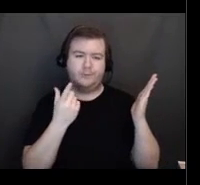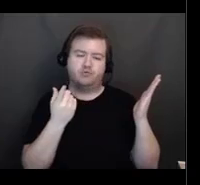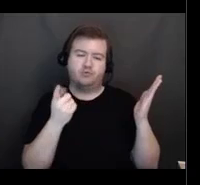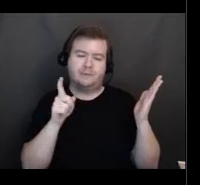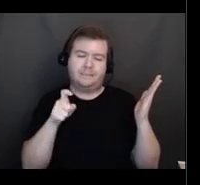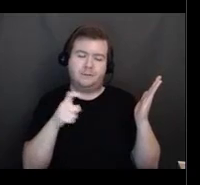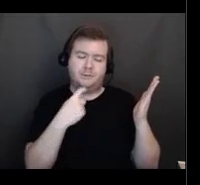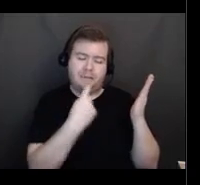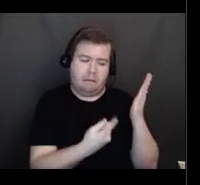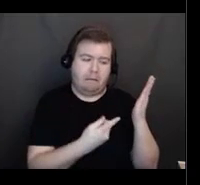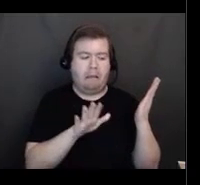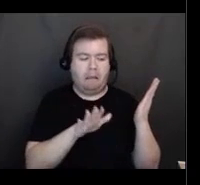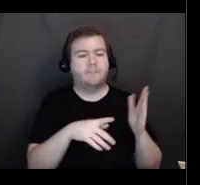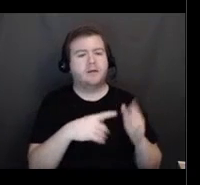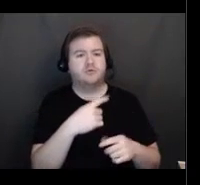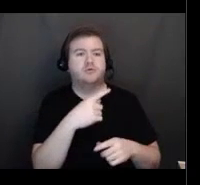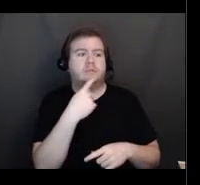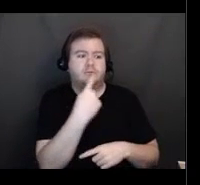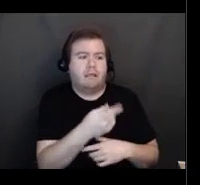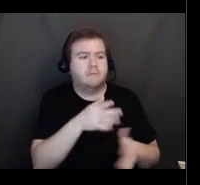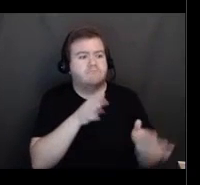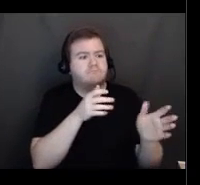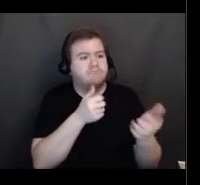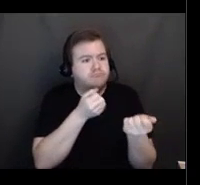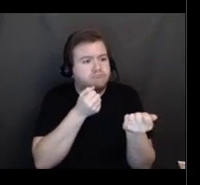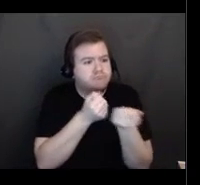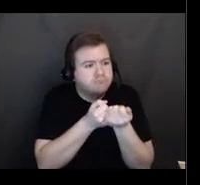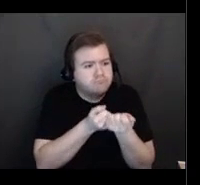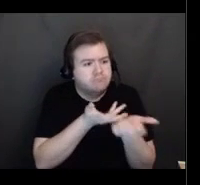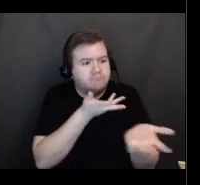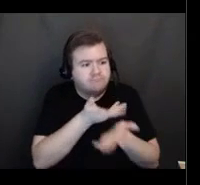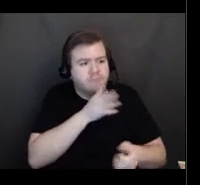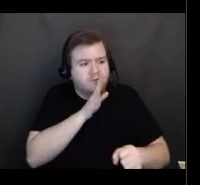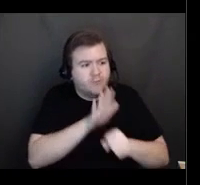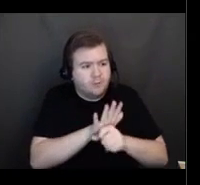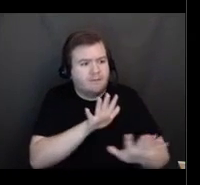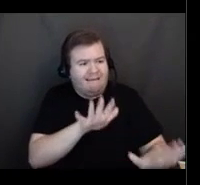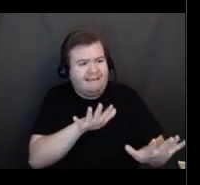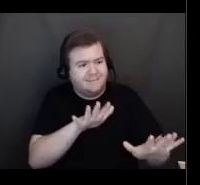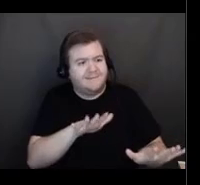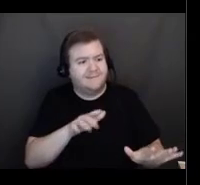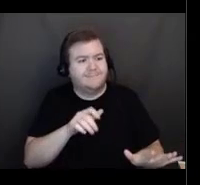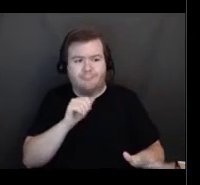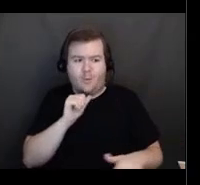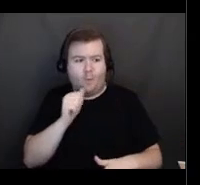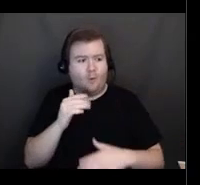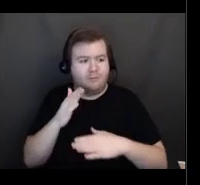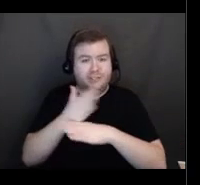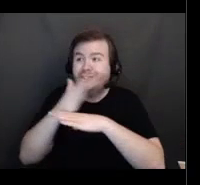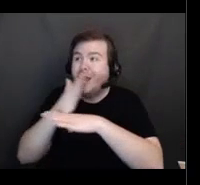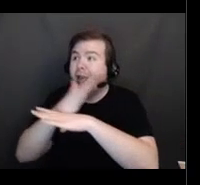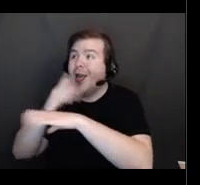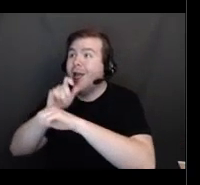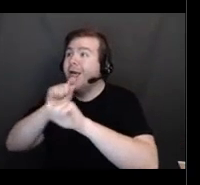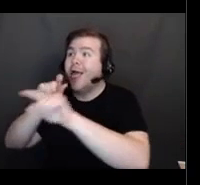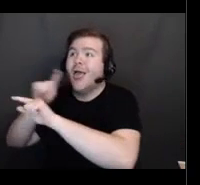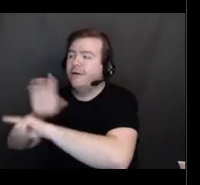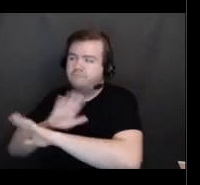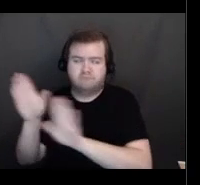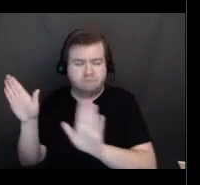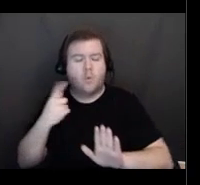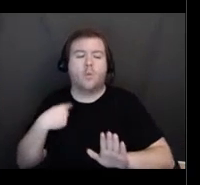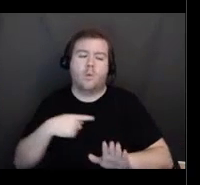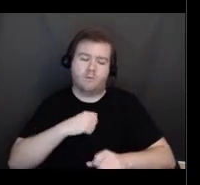will protect their privacy in every manner we can.